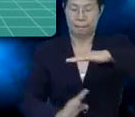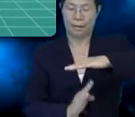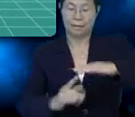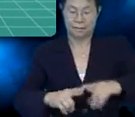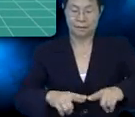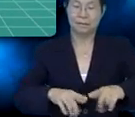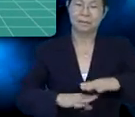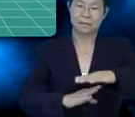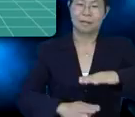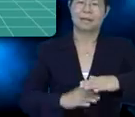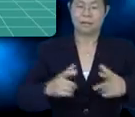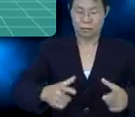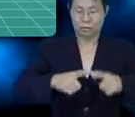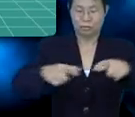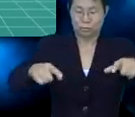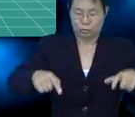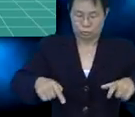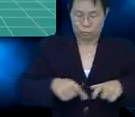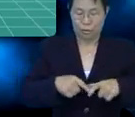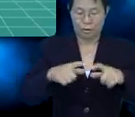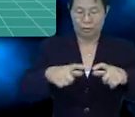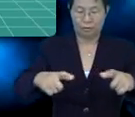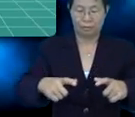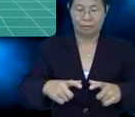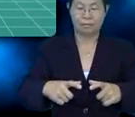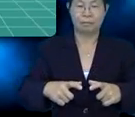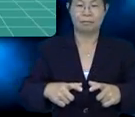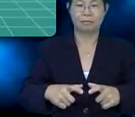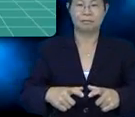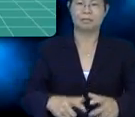this is my base. It is a square.